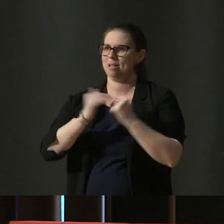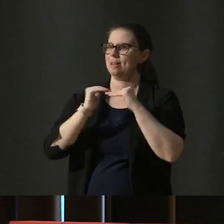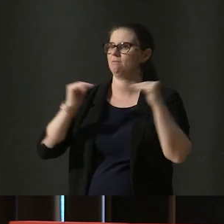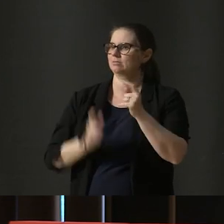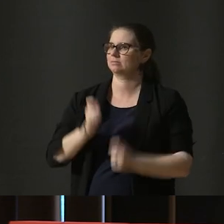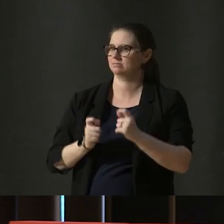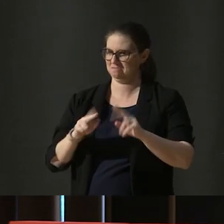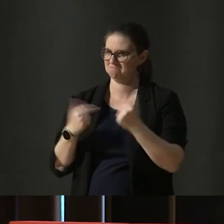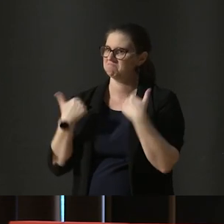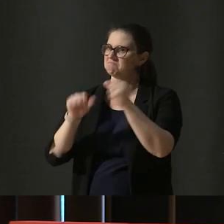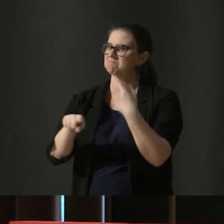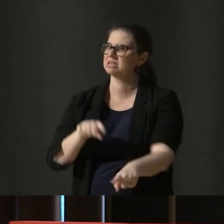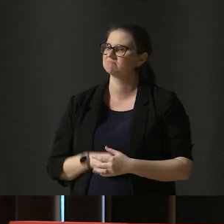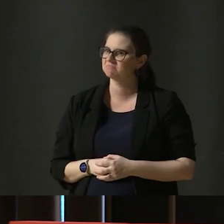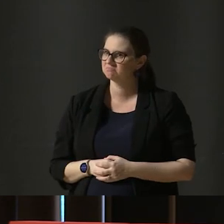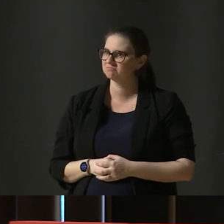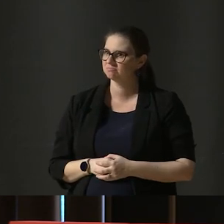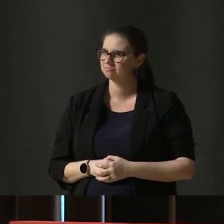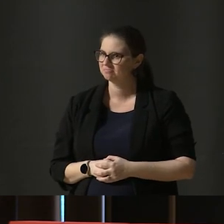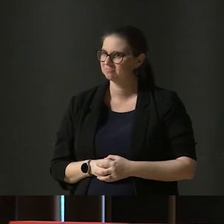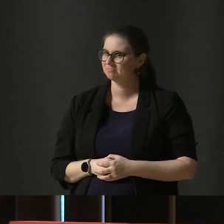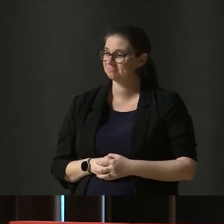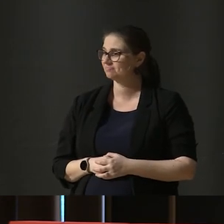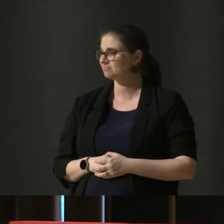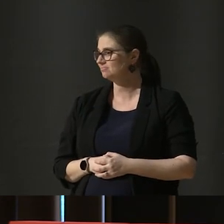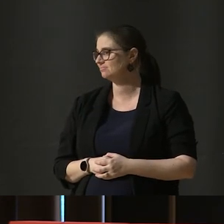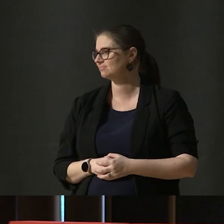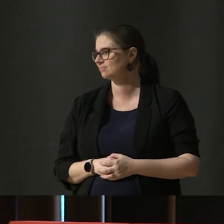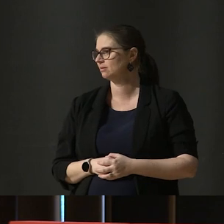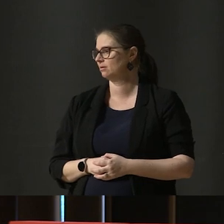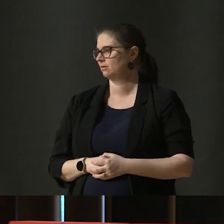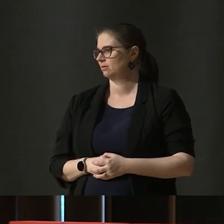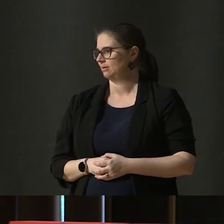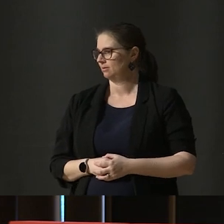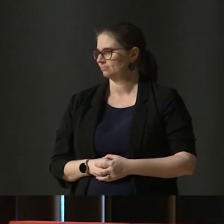a musician's skill by simply referring to the highest level examination that they've completed?